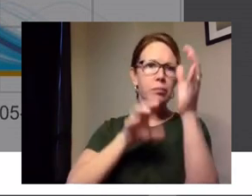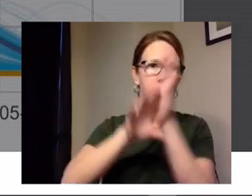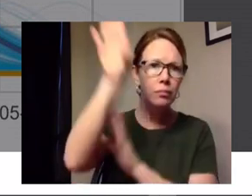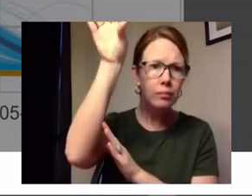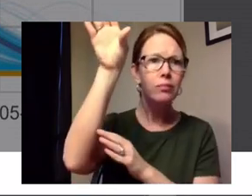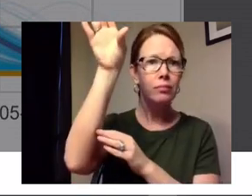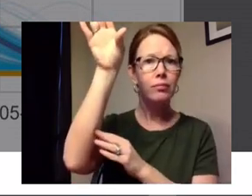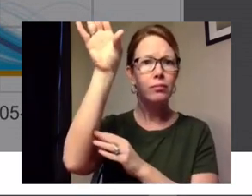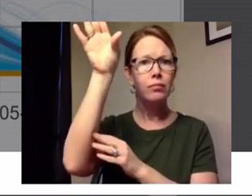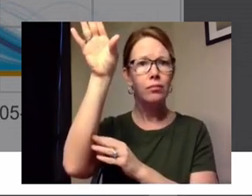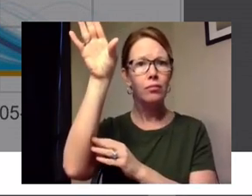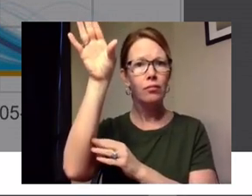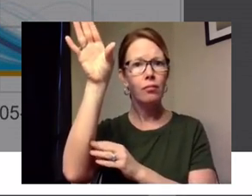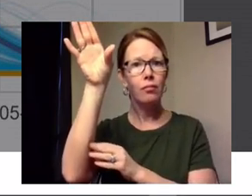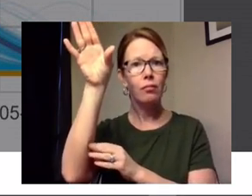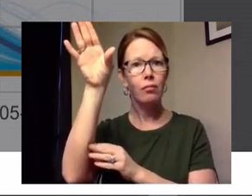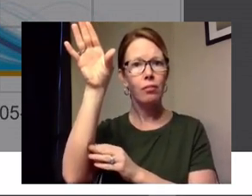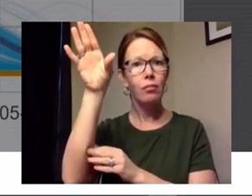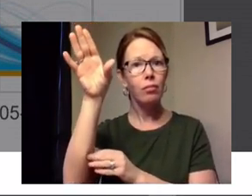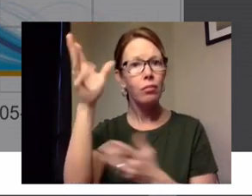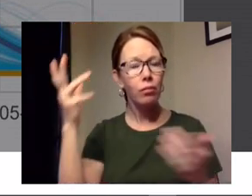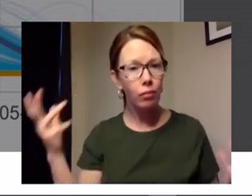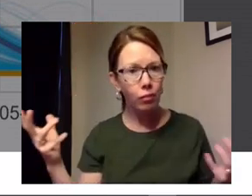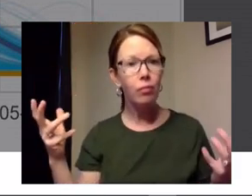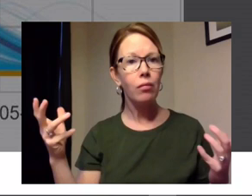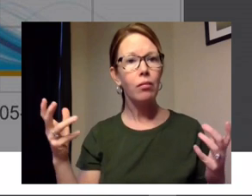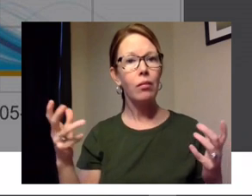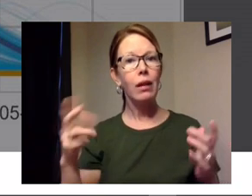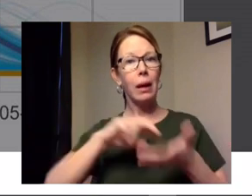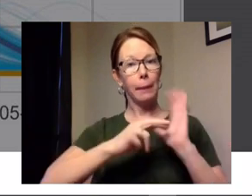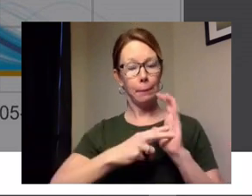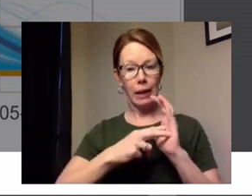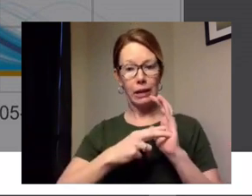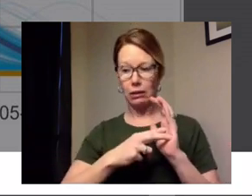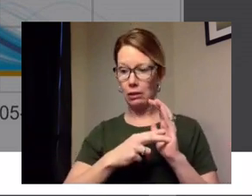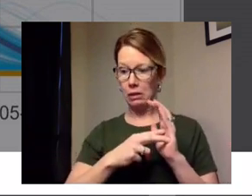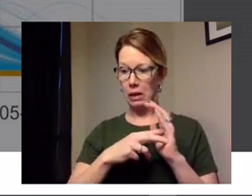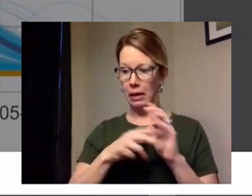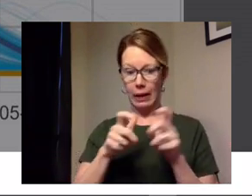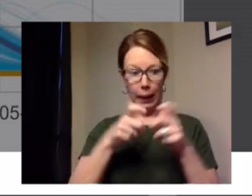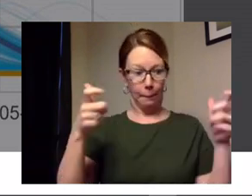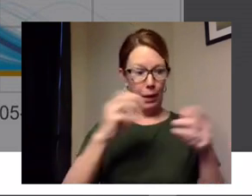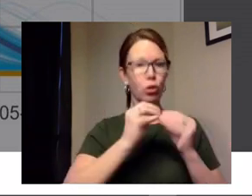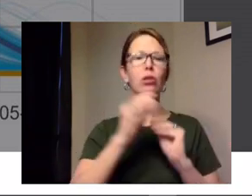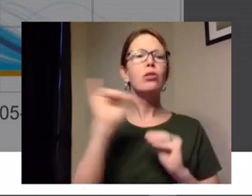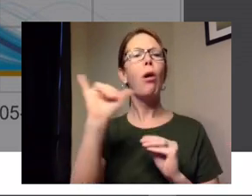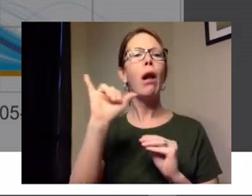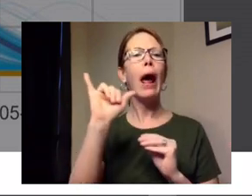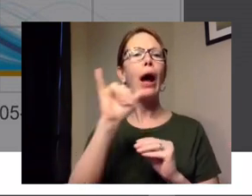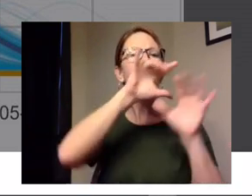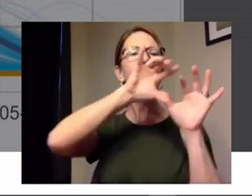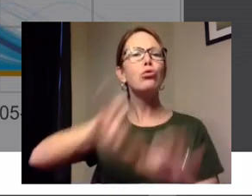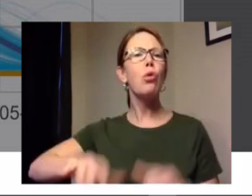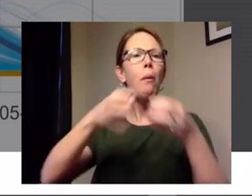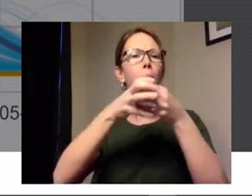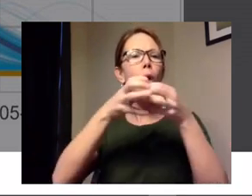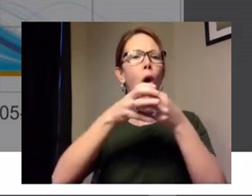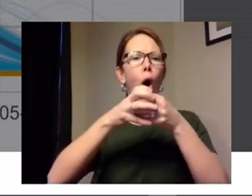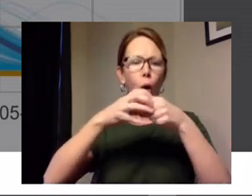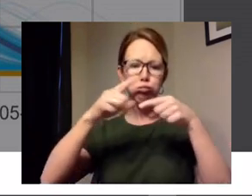the faster you grow which makes you even greater in size think of a snowball rolling down a hill